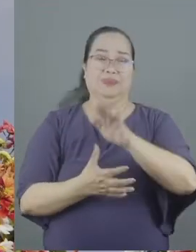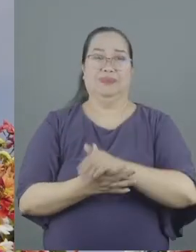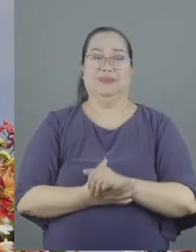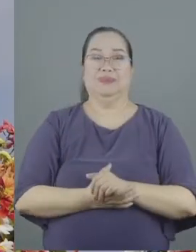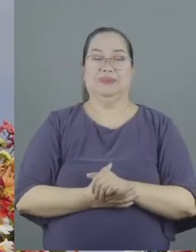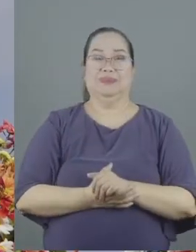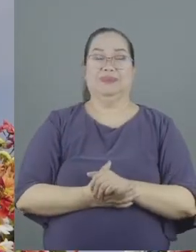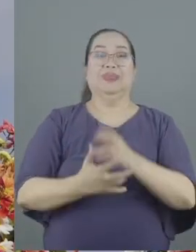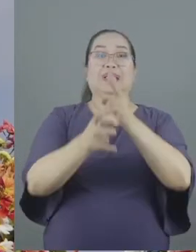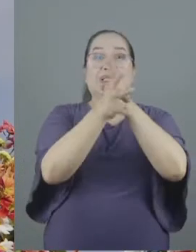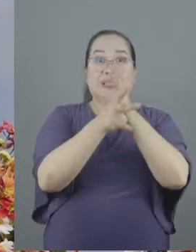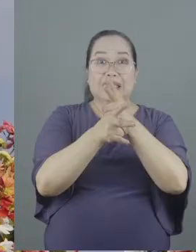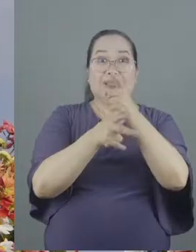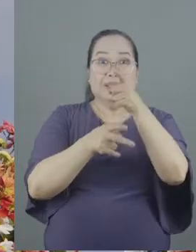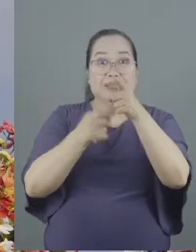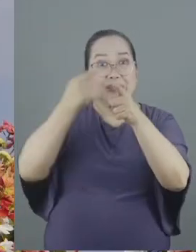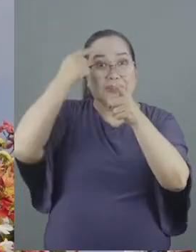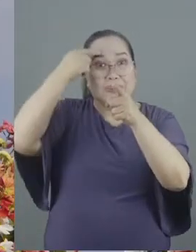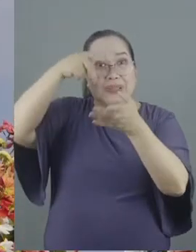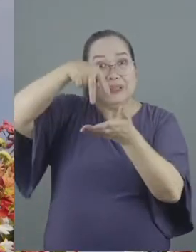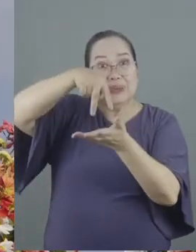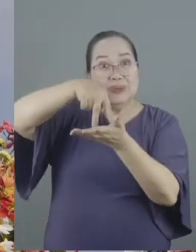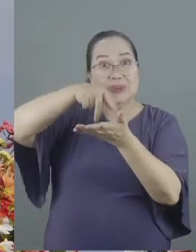be careful lest you think you stand